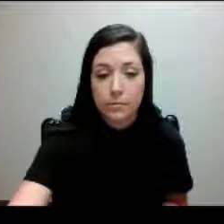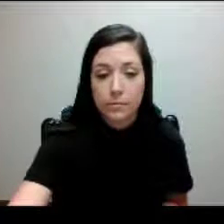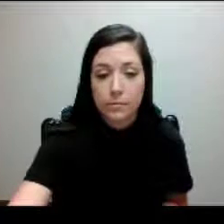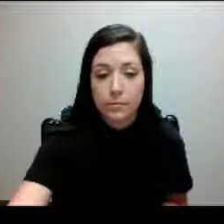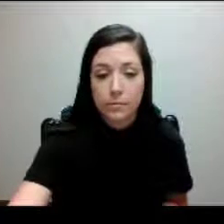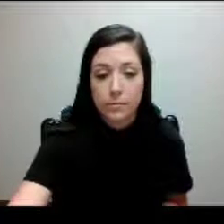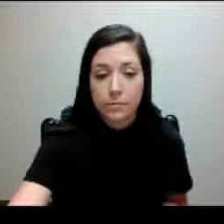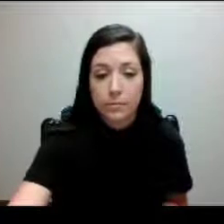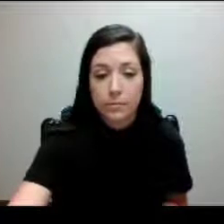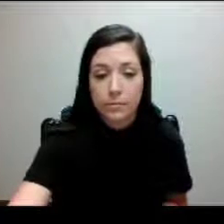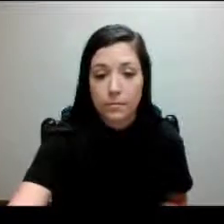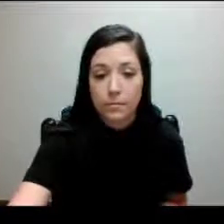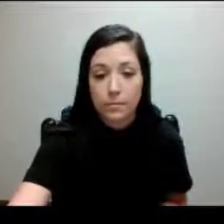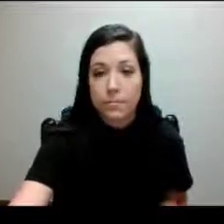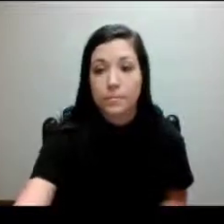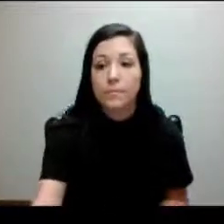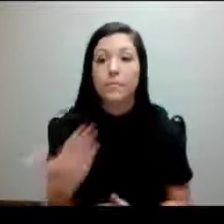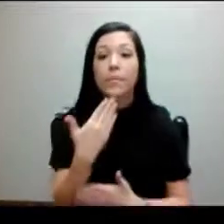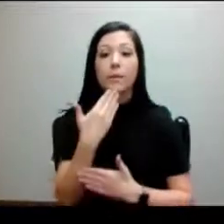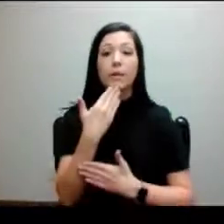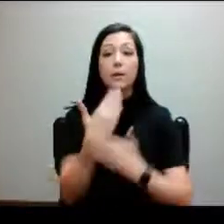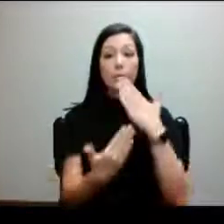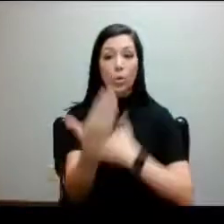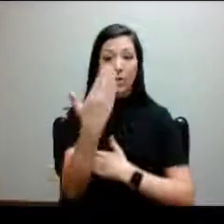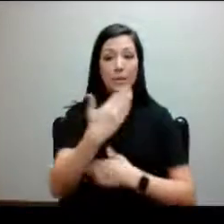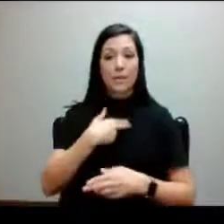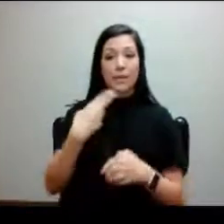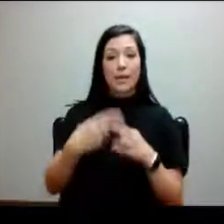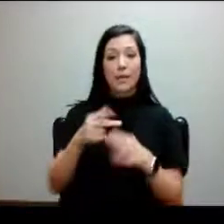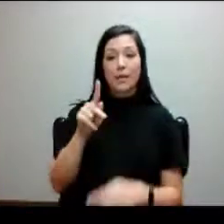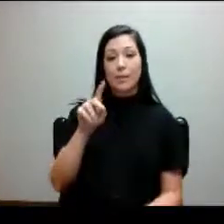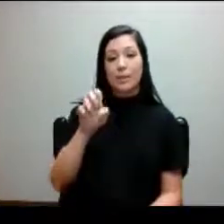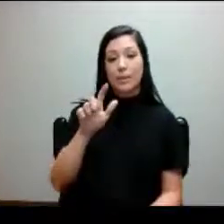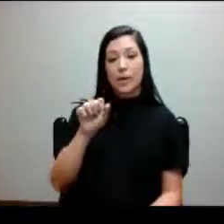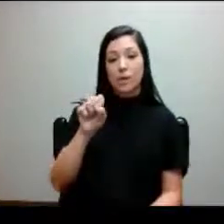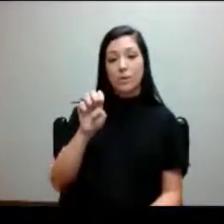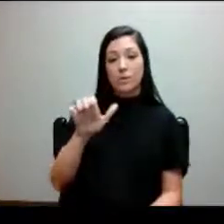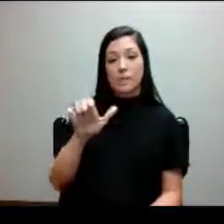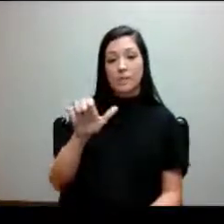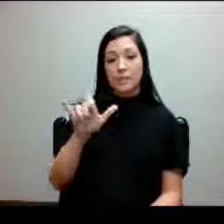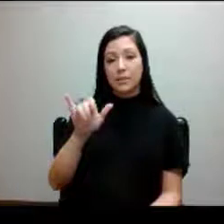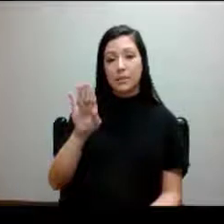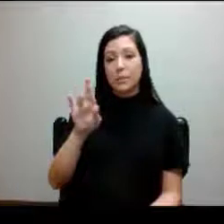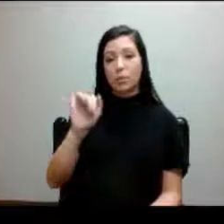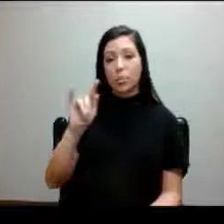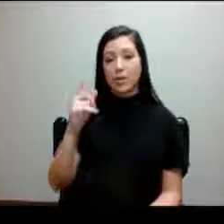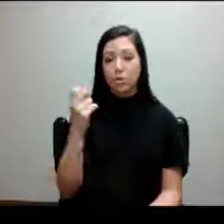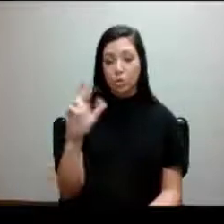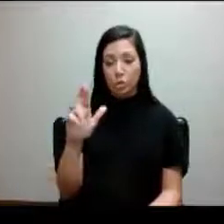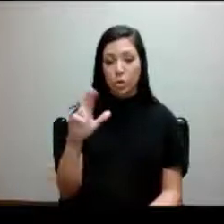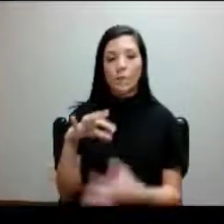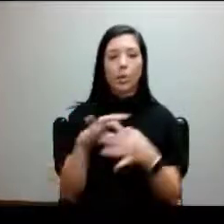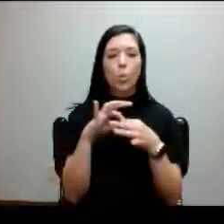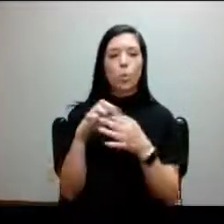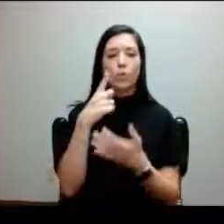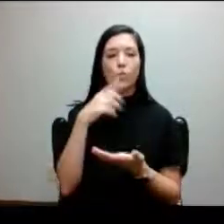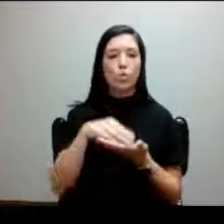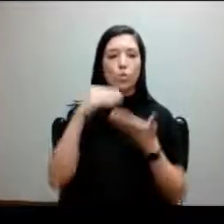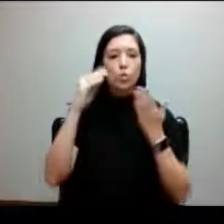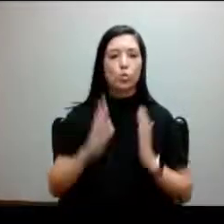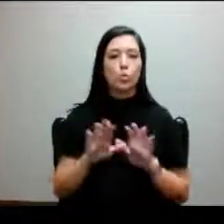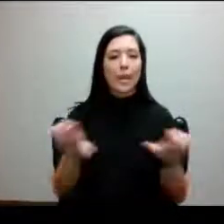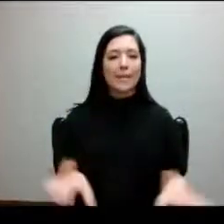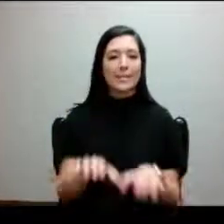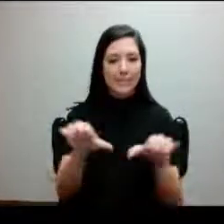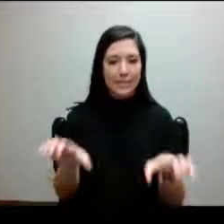Well, good morning, everyone. My name is Kelsey Bratcher, and I am the coordinator of student activities for our Trinity River campus. I would like